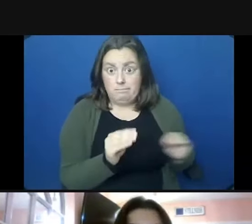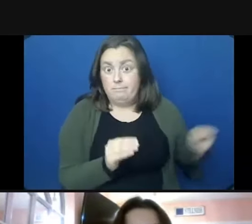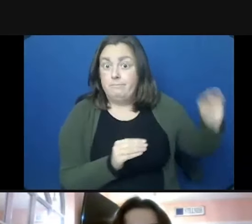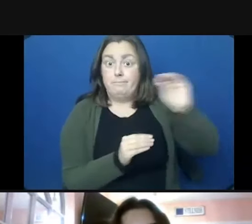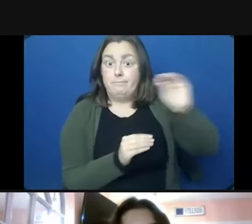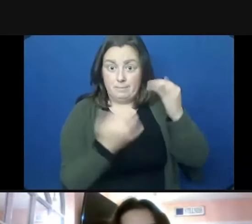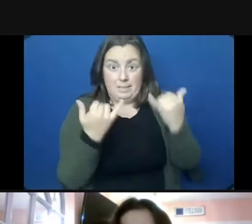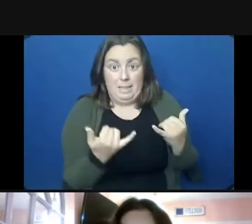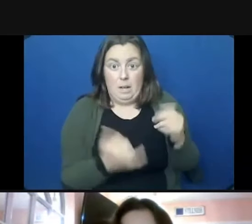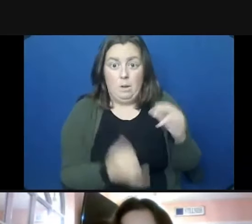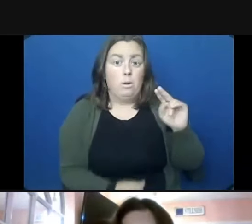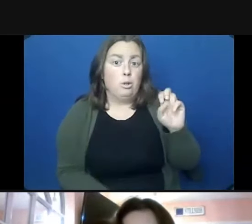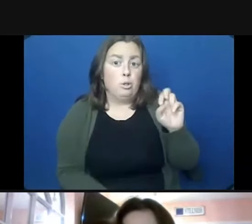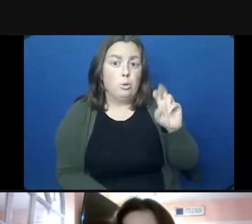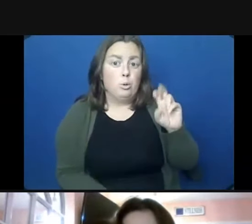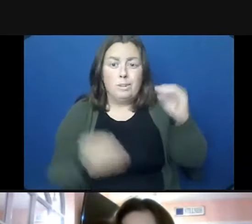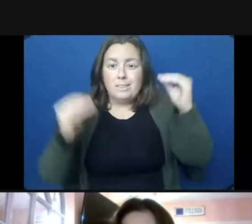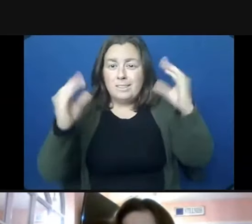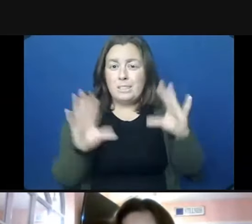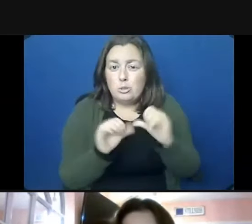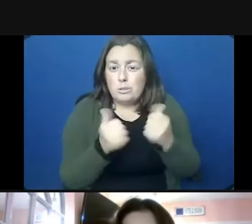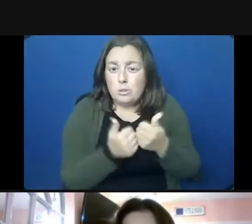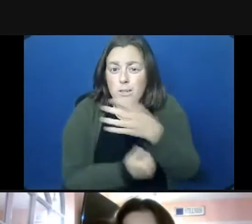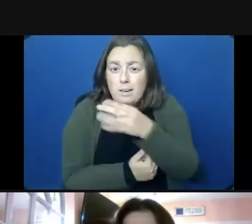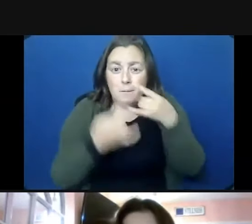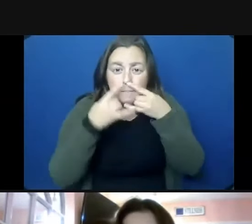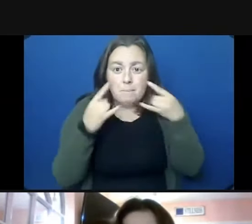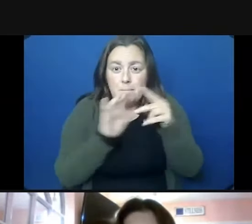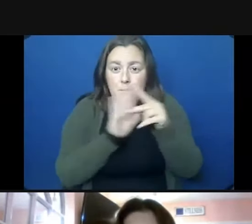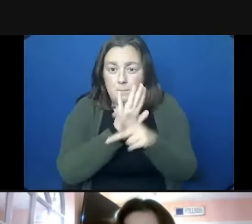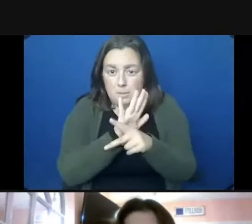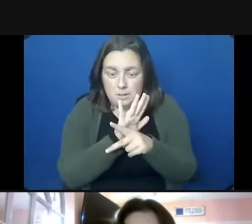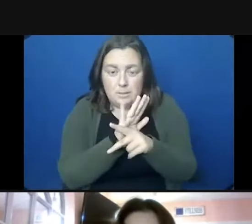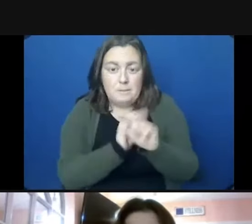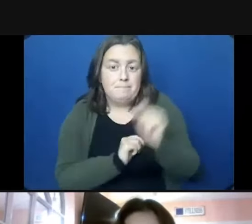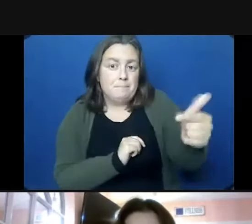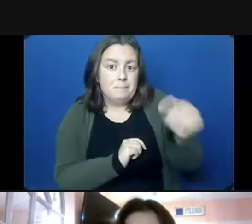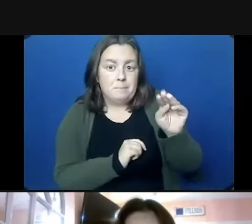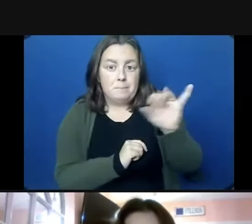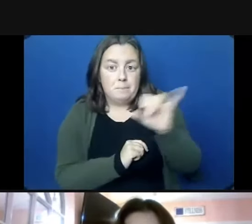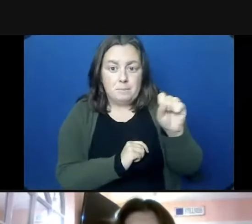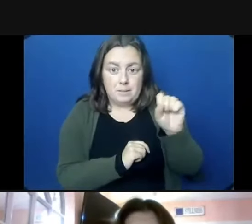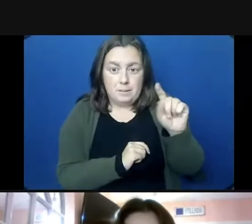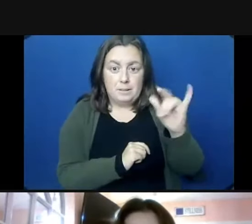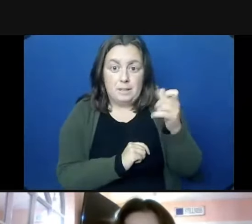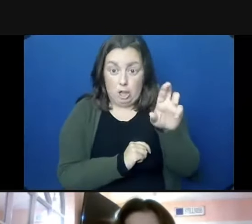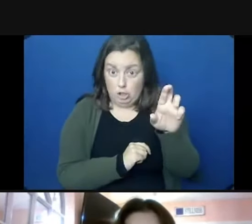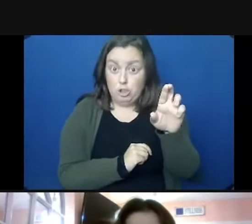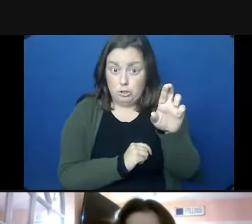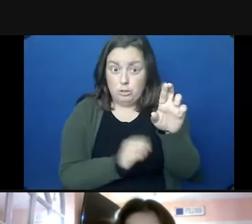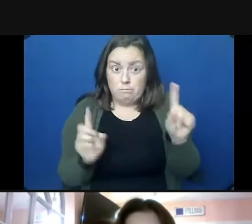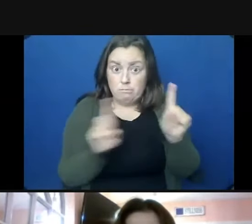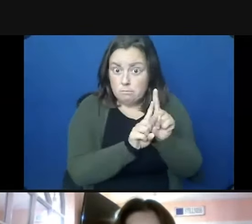Teachers Association and mask policy. Taylor, are you here? Ms. Waldo is going to be with me, if that's okay?